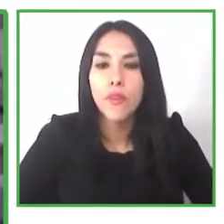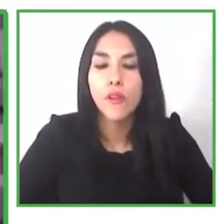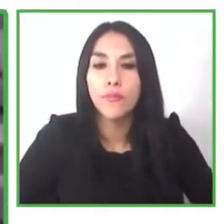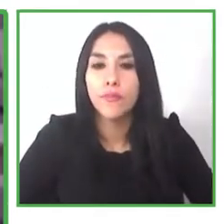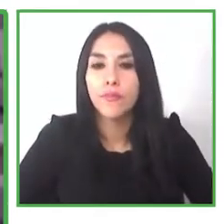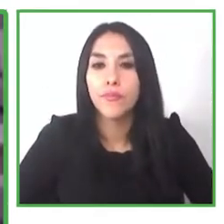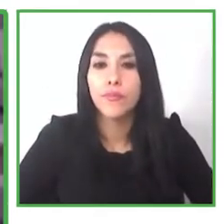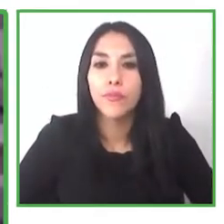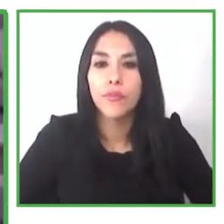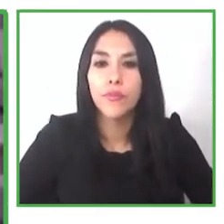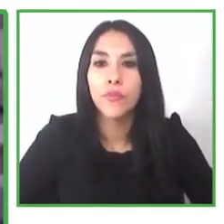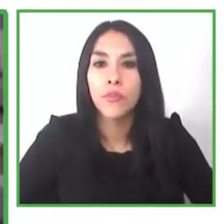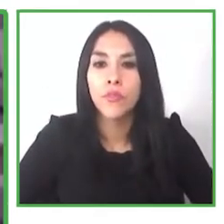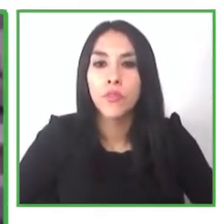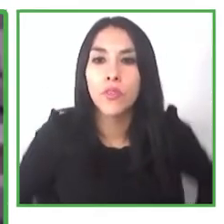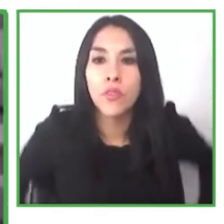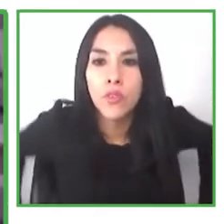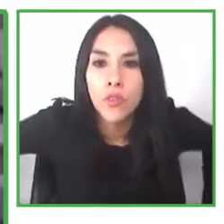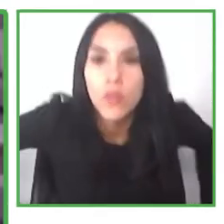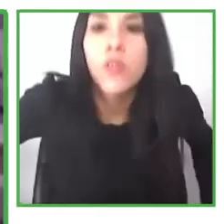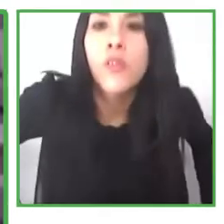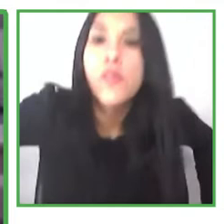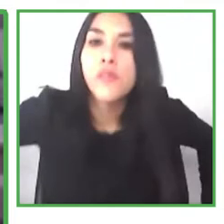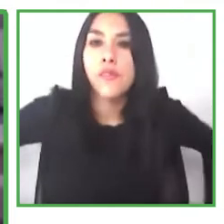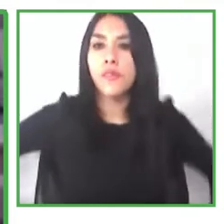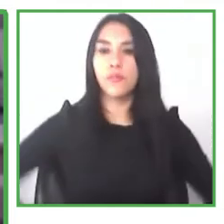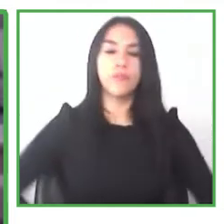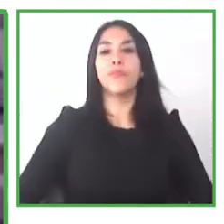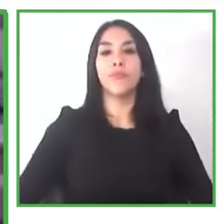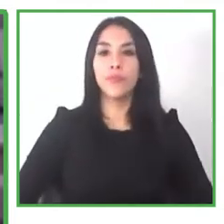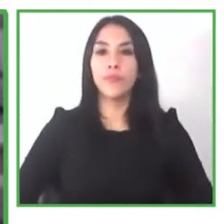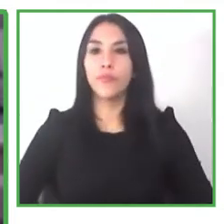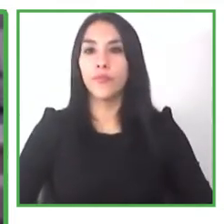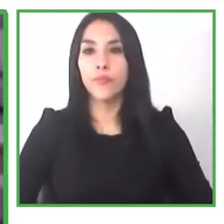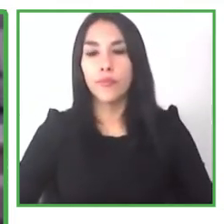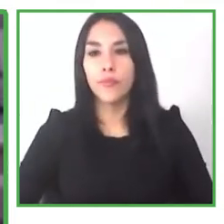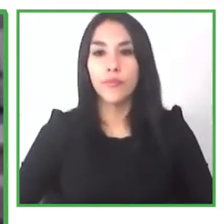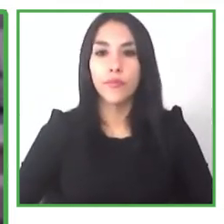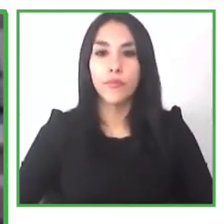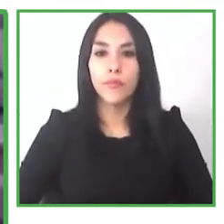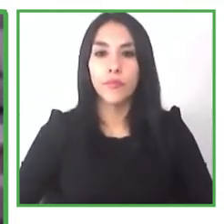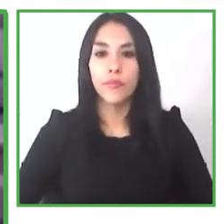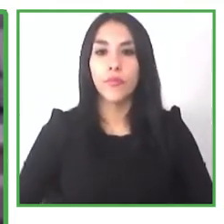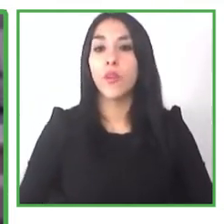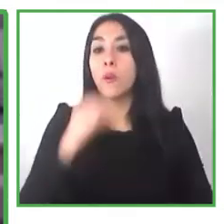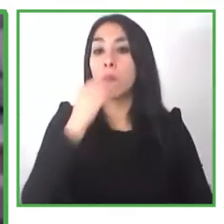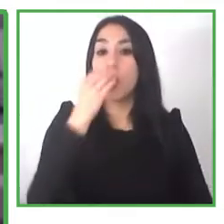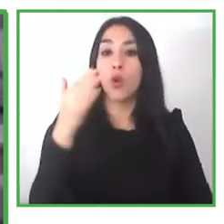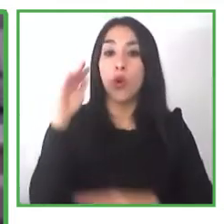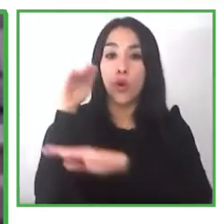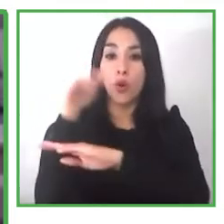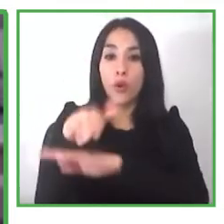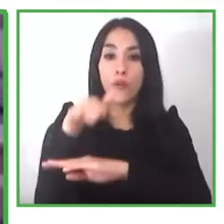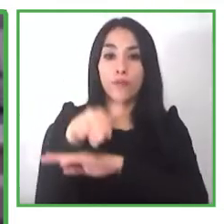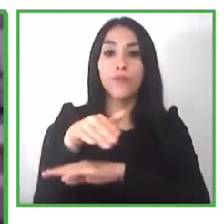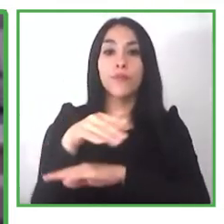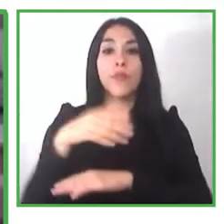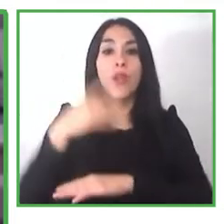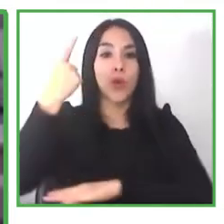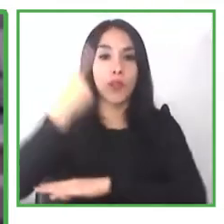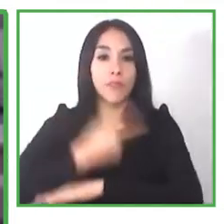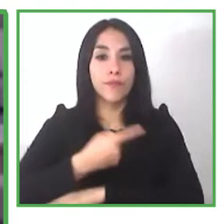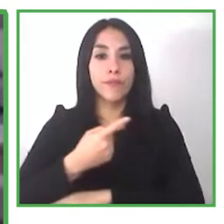good evening good afternoon good morning wherever you find yourselves around the world uh marcella thanks for the introduction